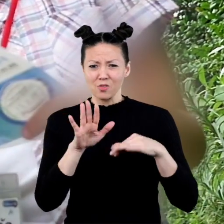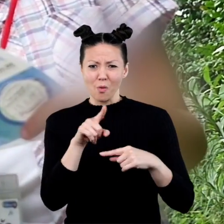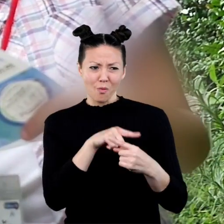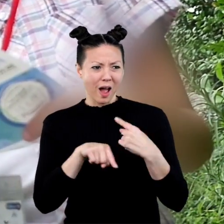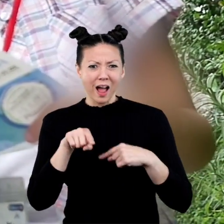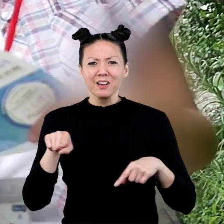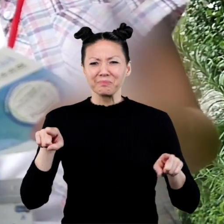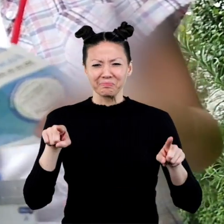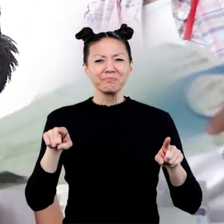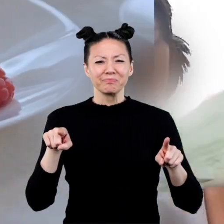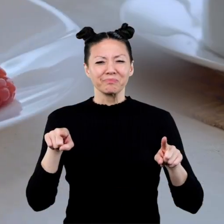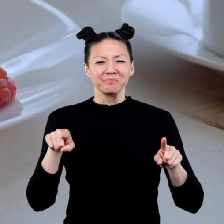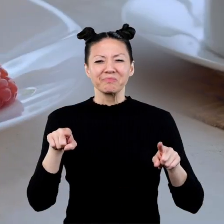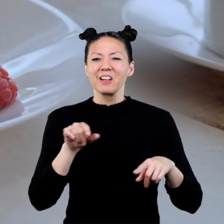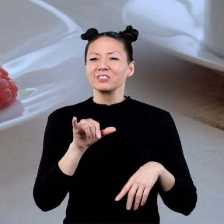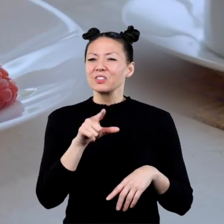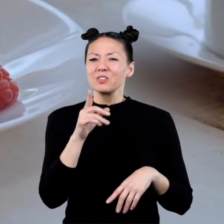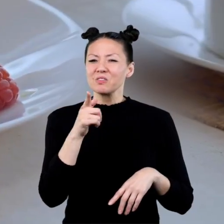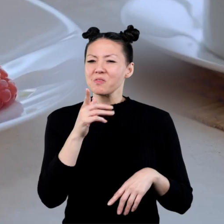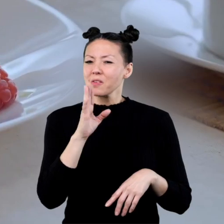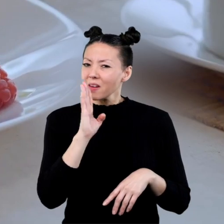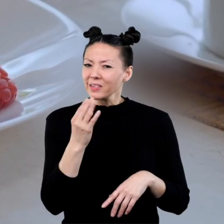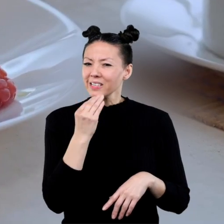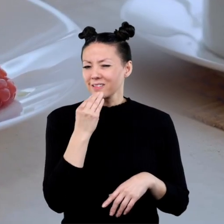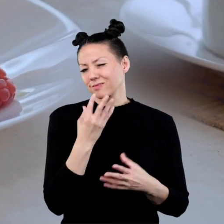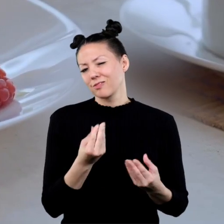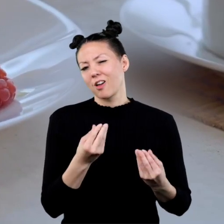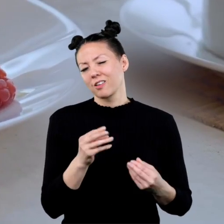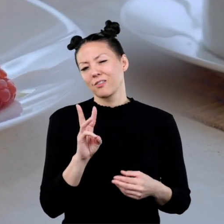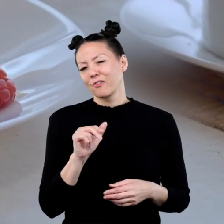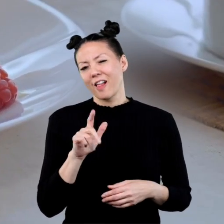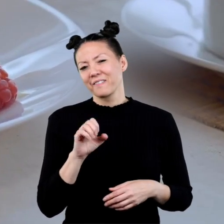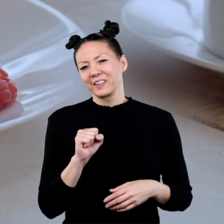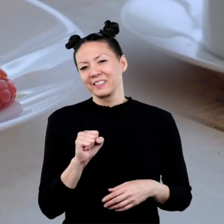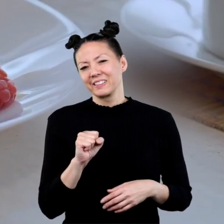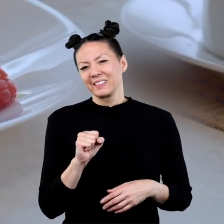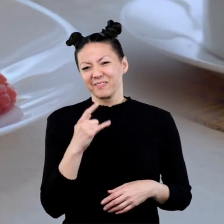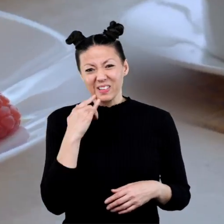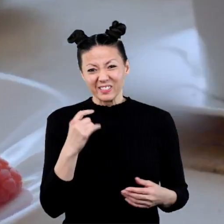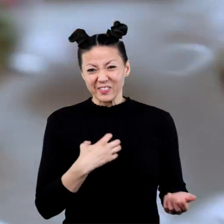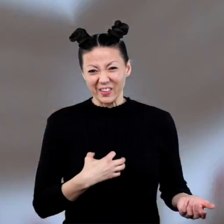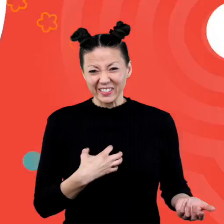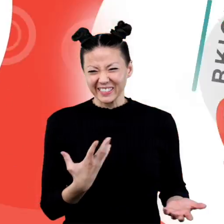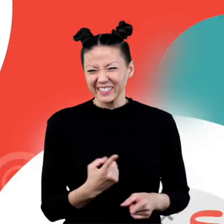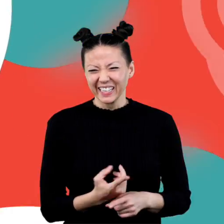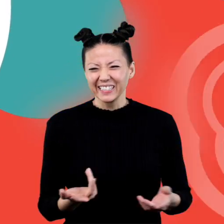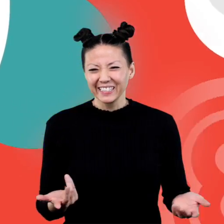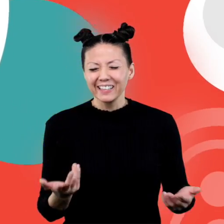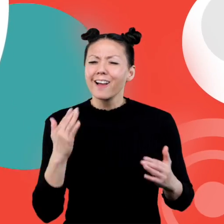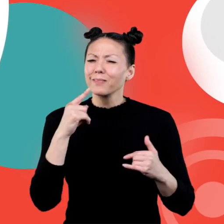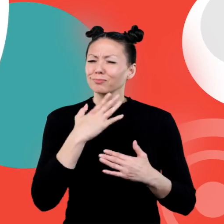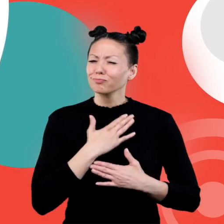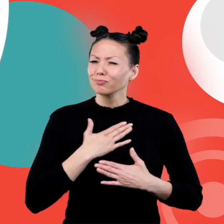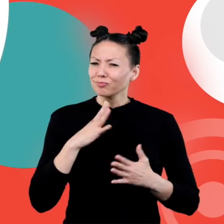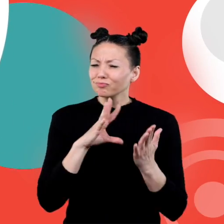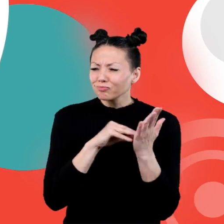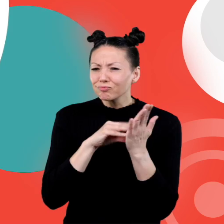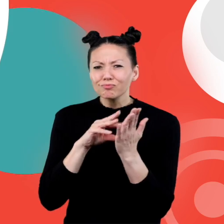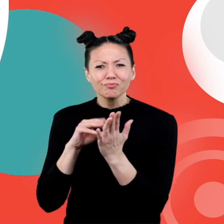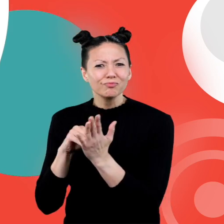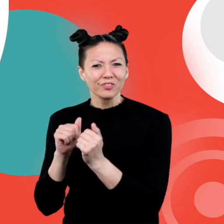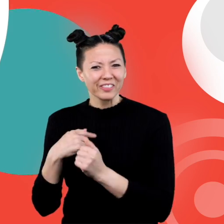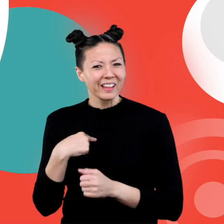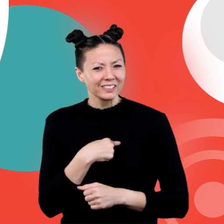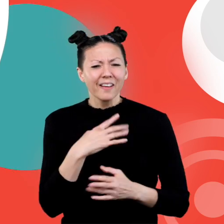way around. Also, really don't ever eat soggy waffles because yuck! Hope you had fun learning with